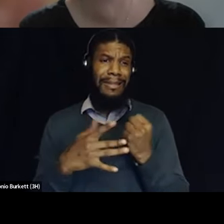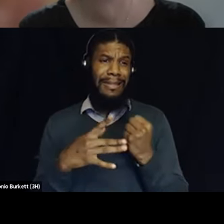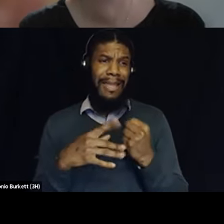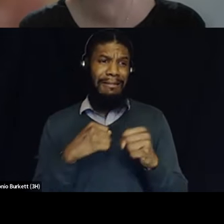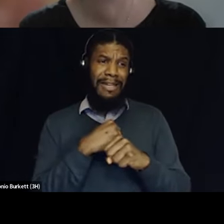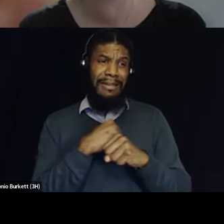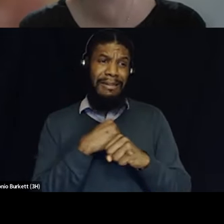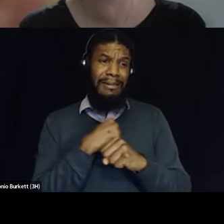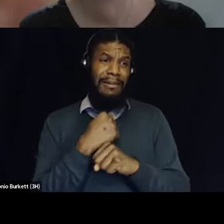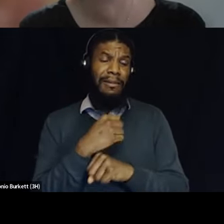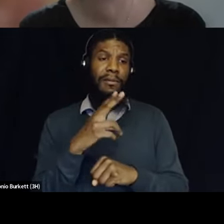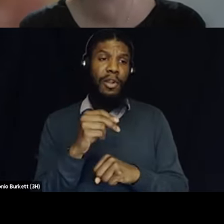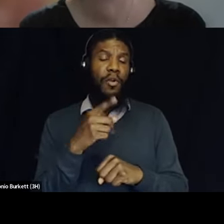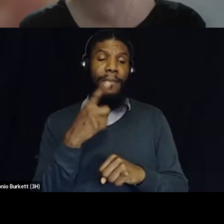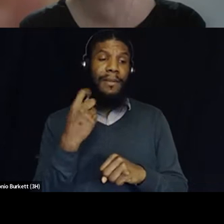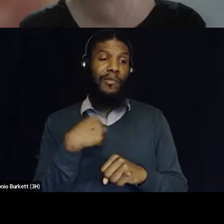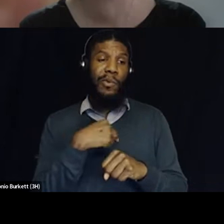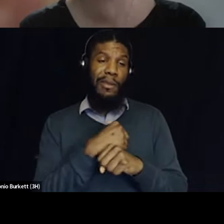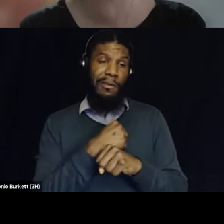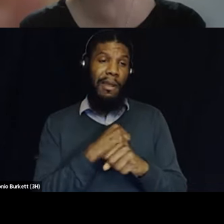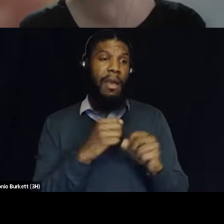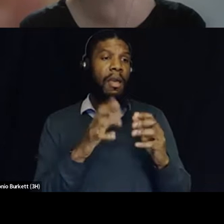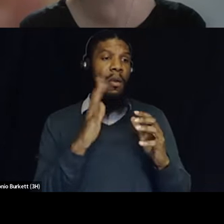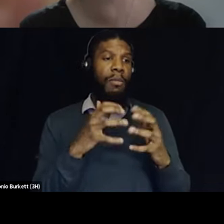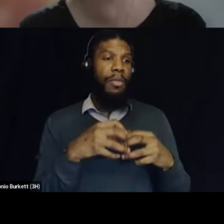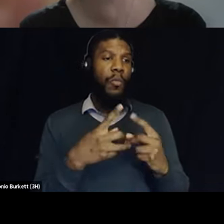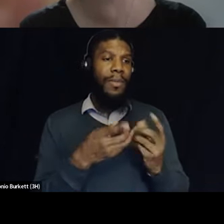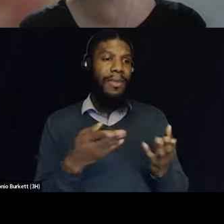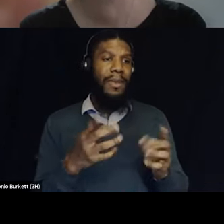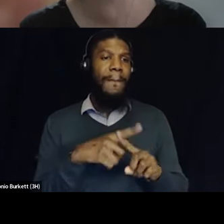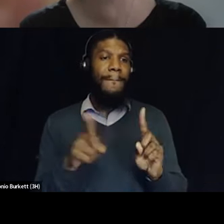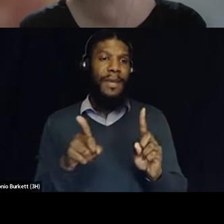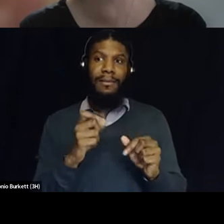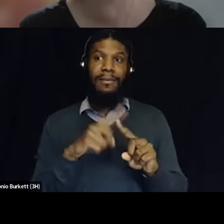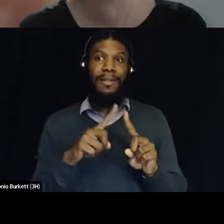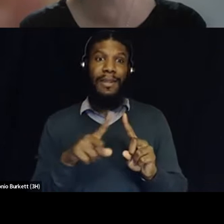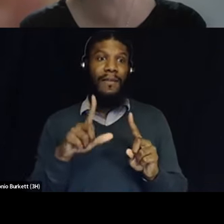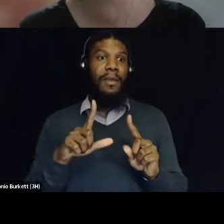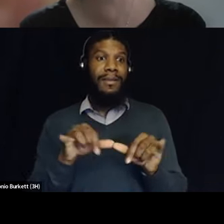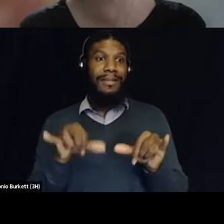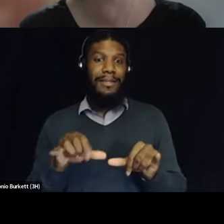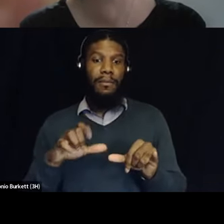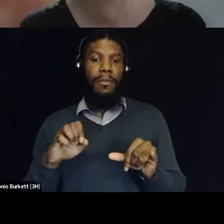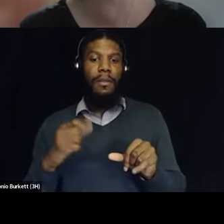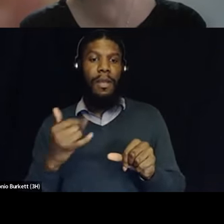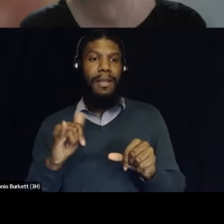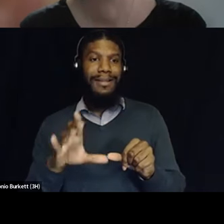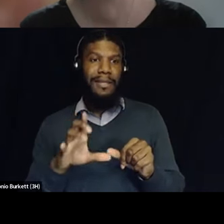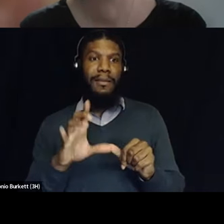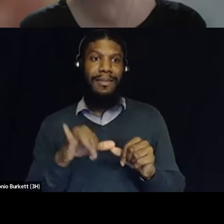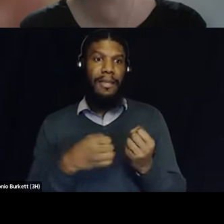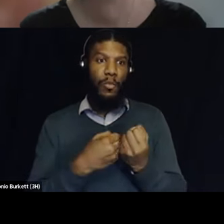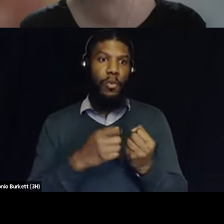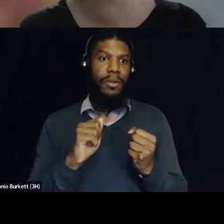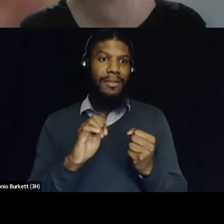getting rid of this one little thing and and not touching the the things that the logics that make that tech possible but yeah i mean joyce you're right like